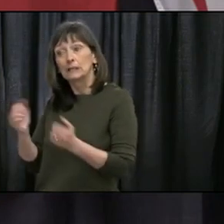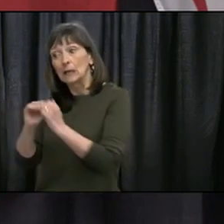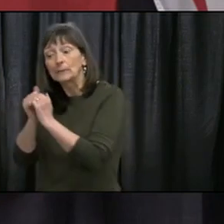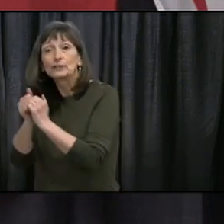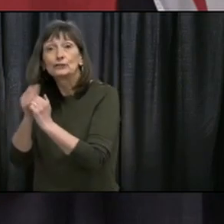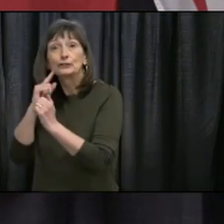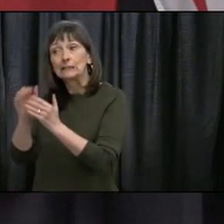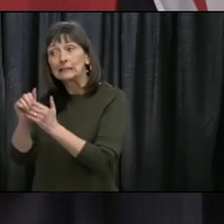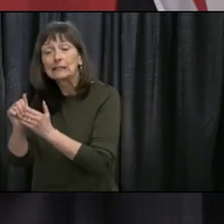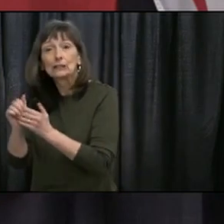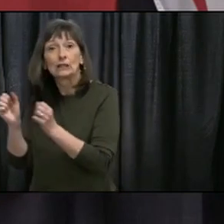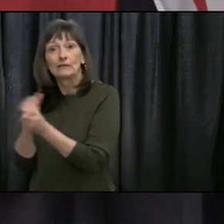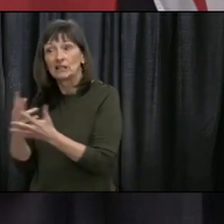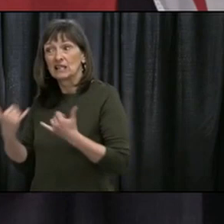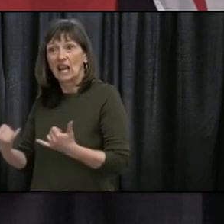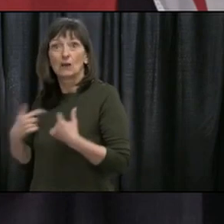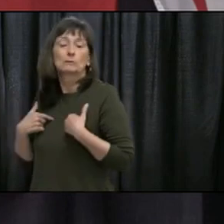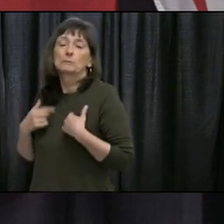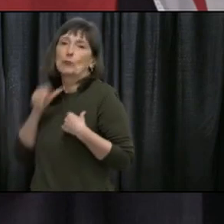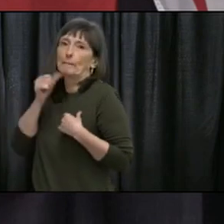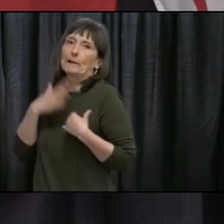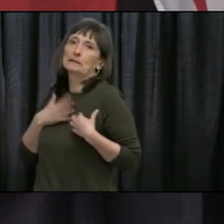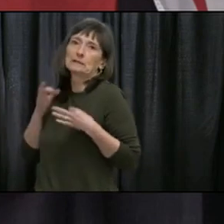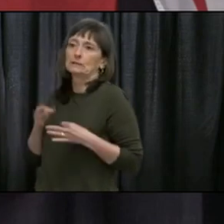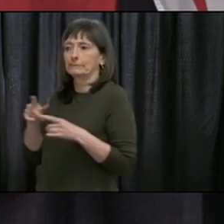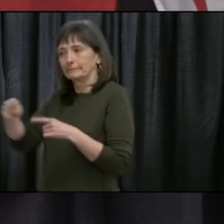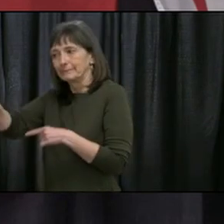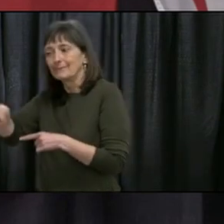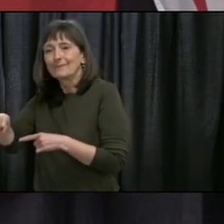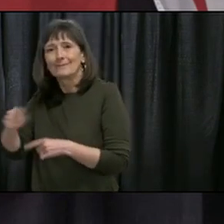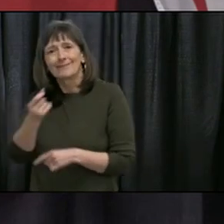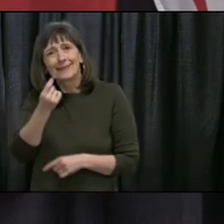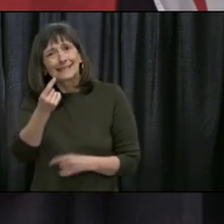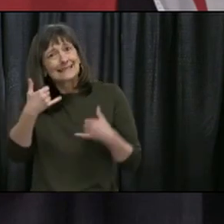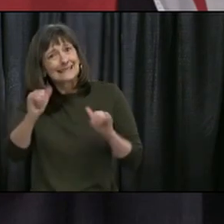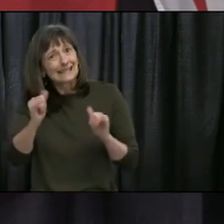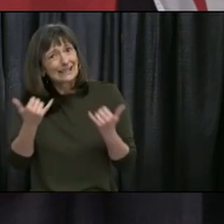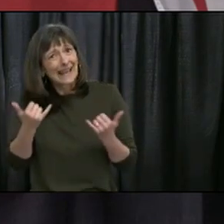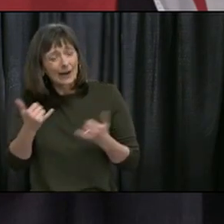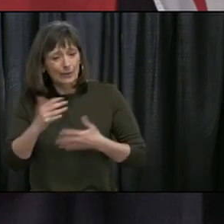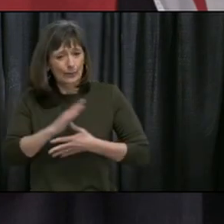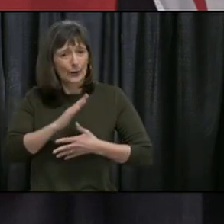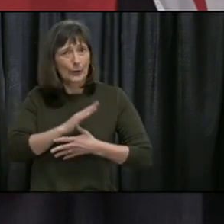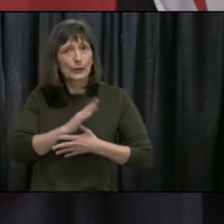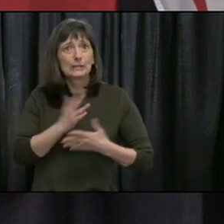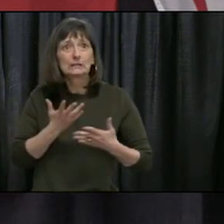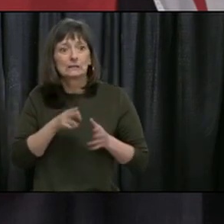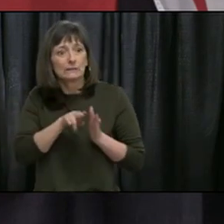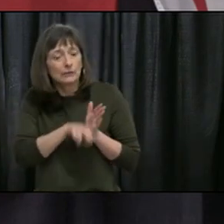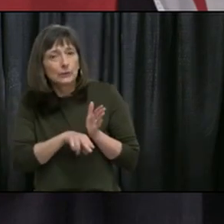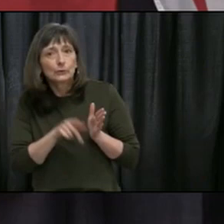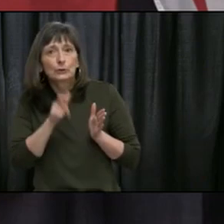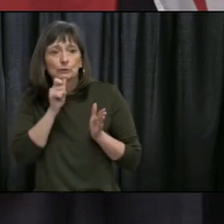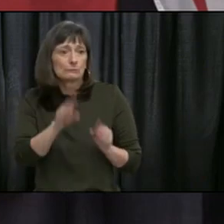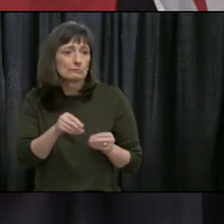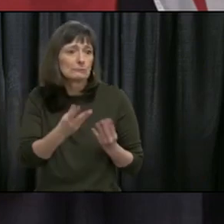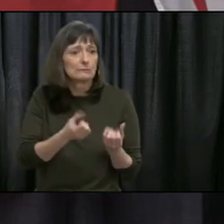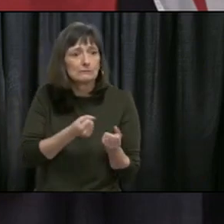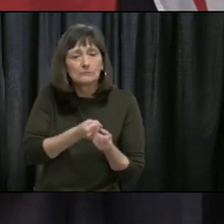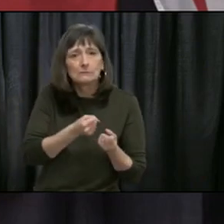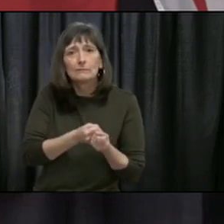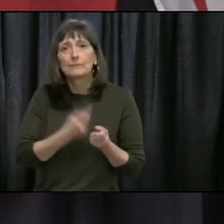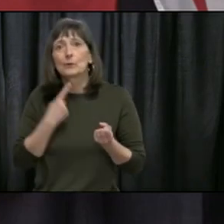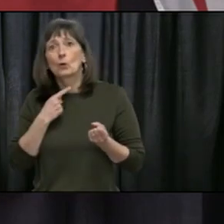someone a proper funeral. We can't have people waiting for electrosurgeries. There's so many things that were at one time normal